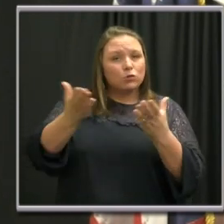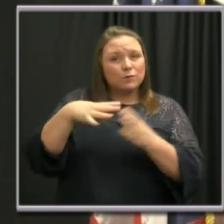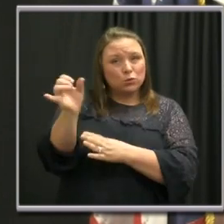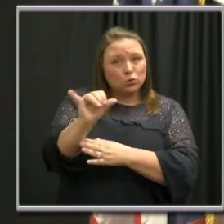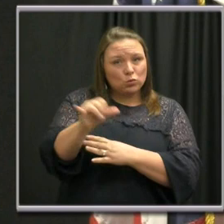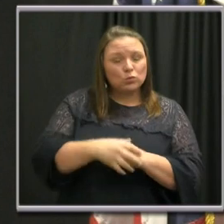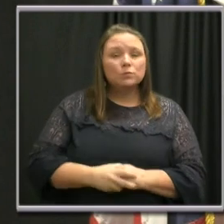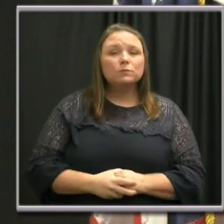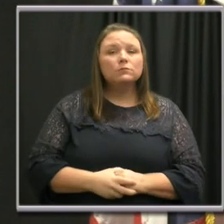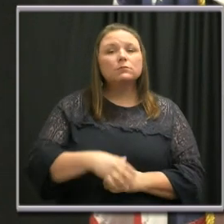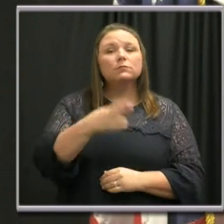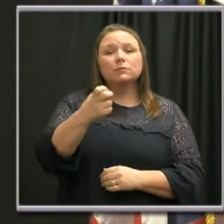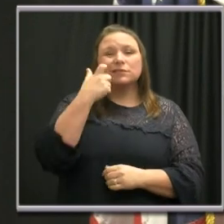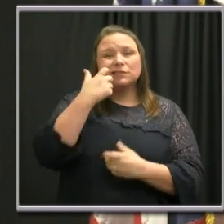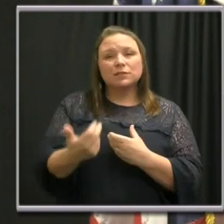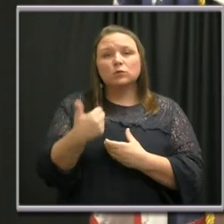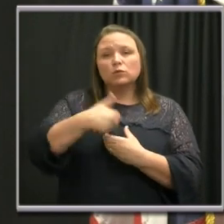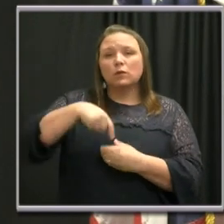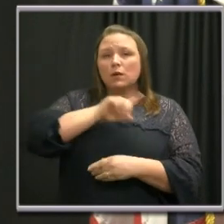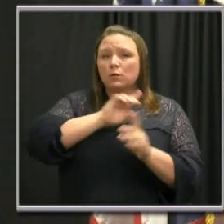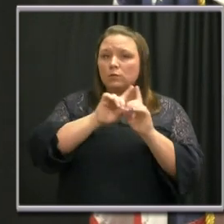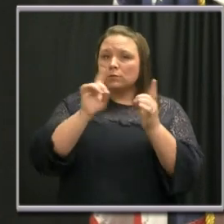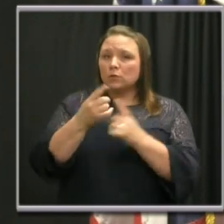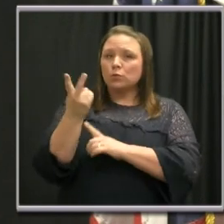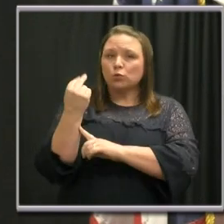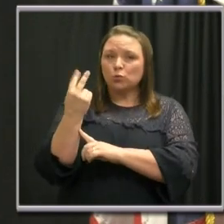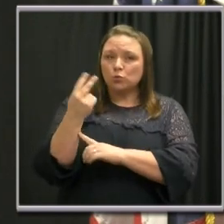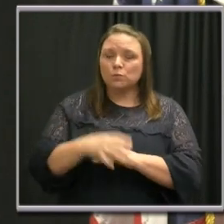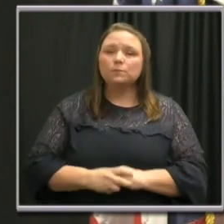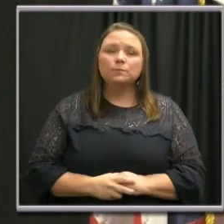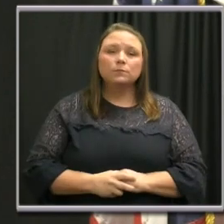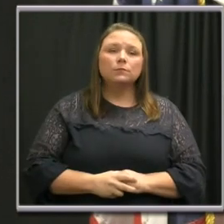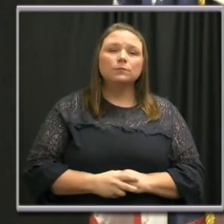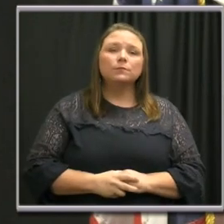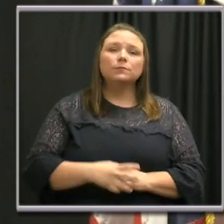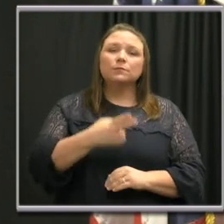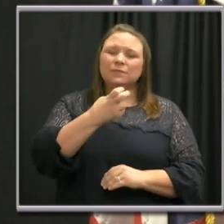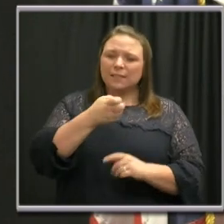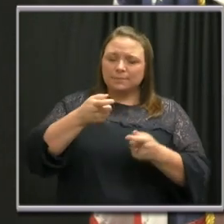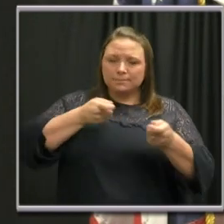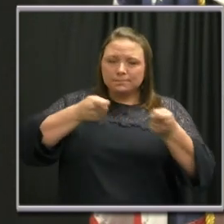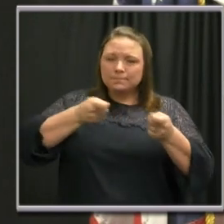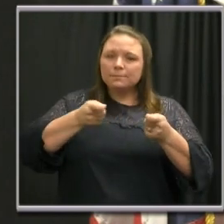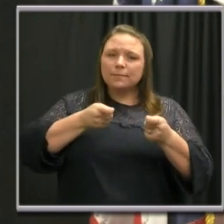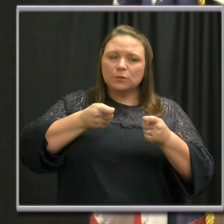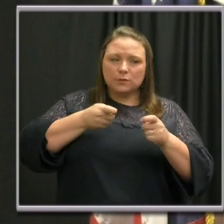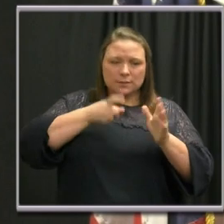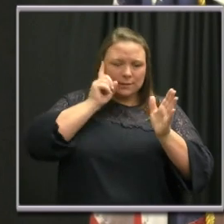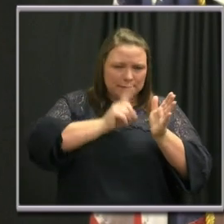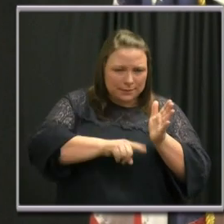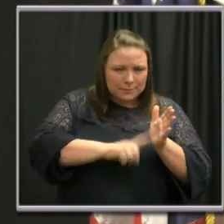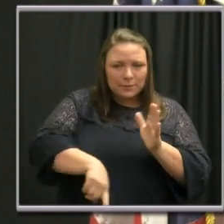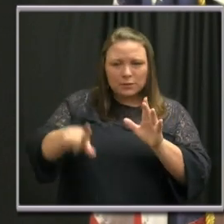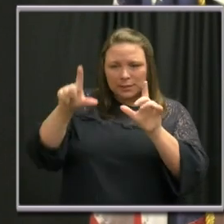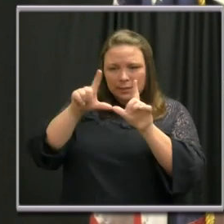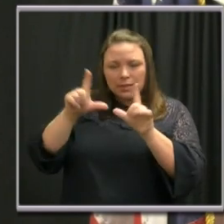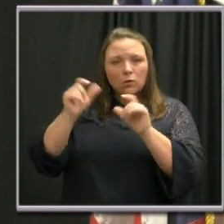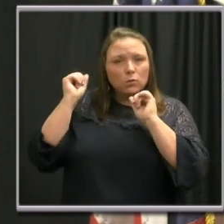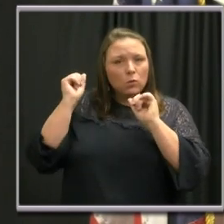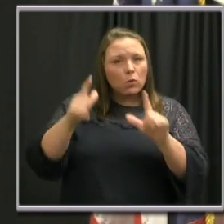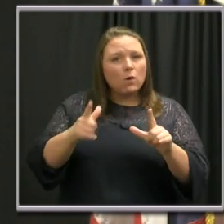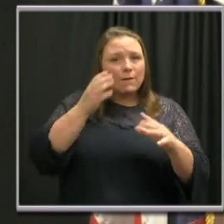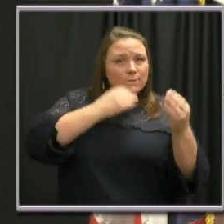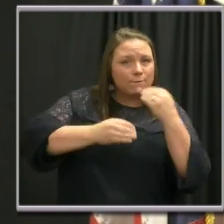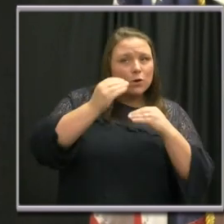He joined our department two years ago. He oversees the inspection and licensing of all food